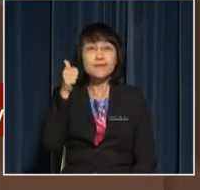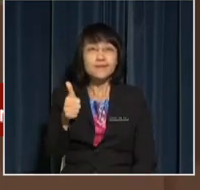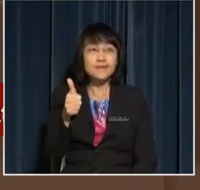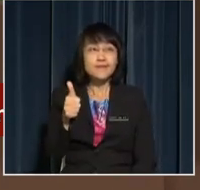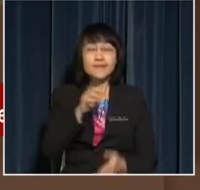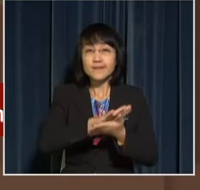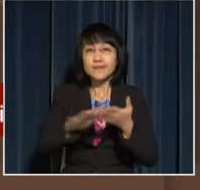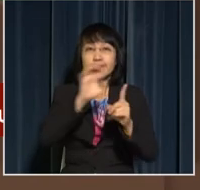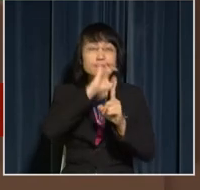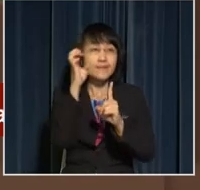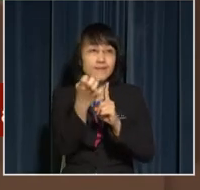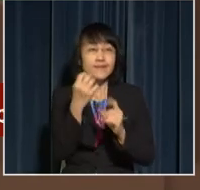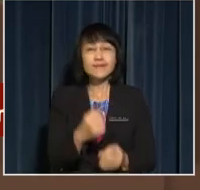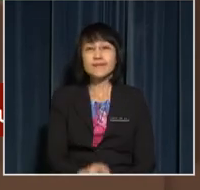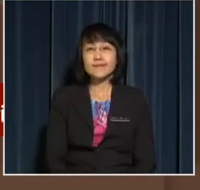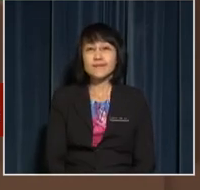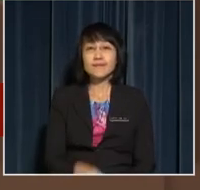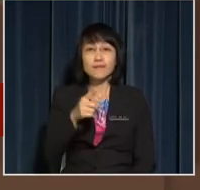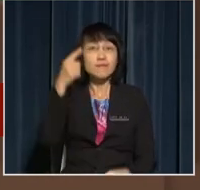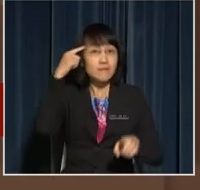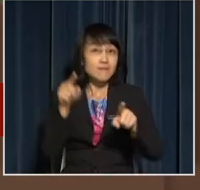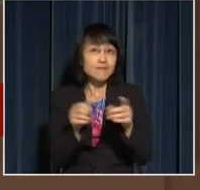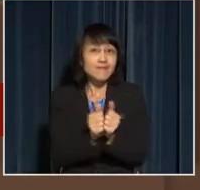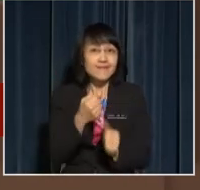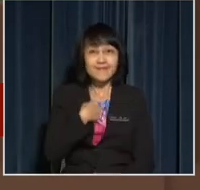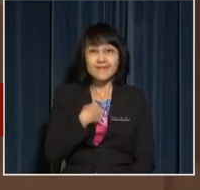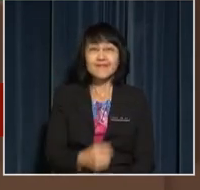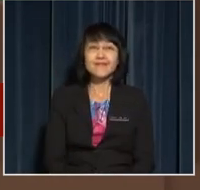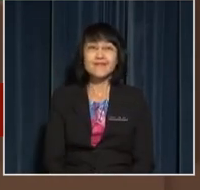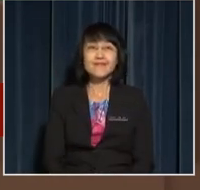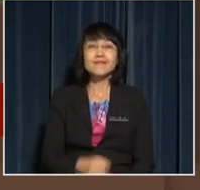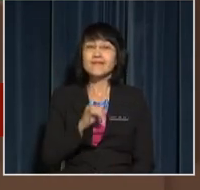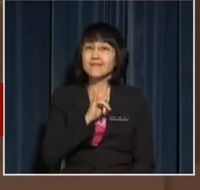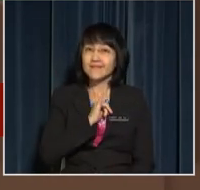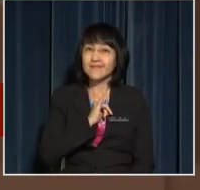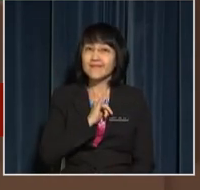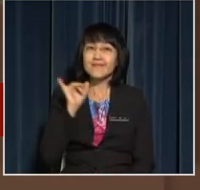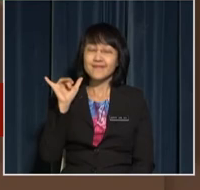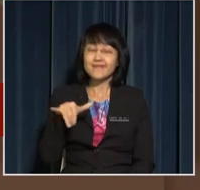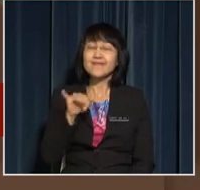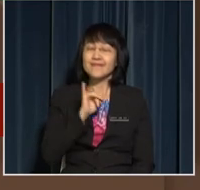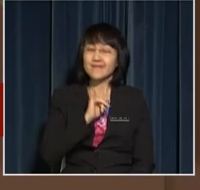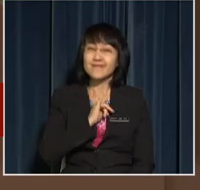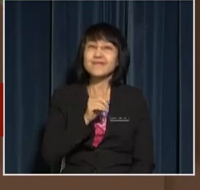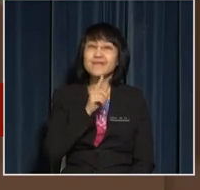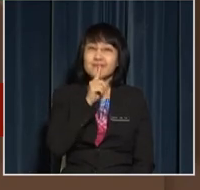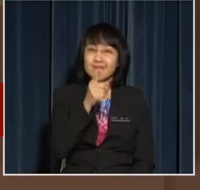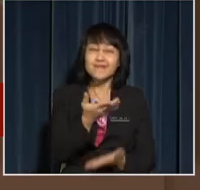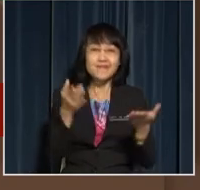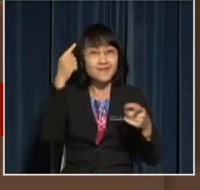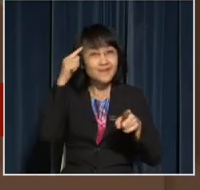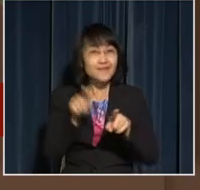and clean environment Do you agree with me? Yes, of course you do